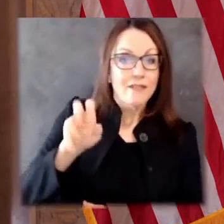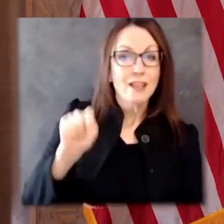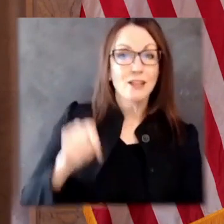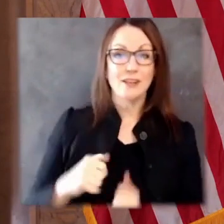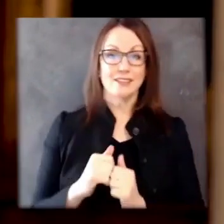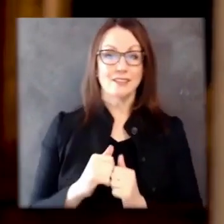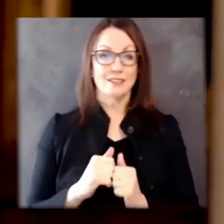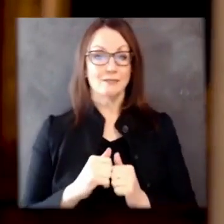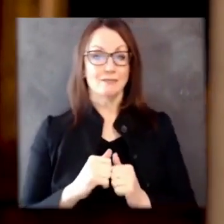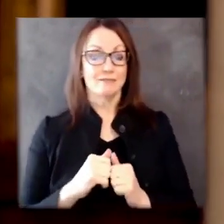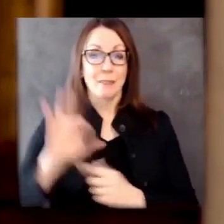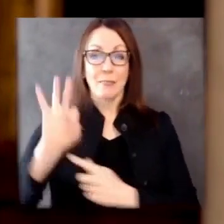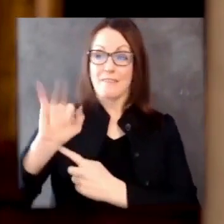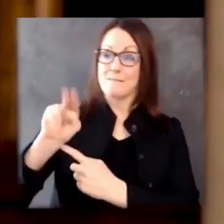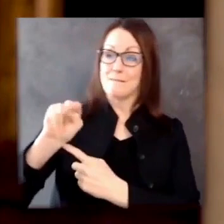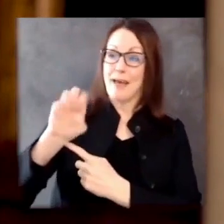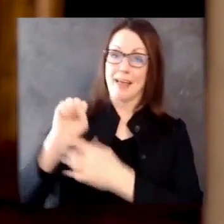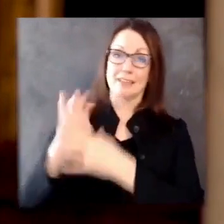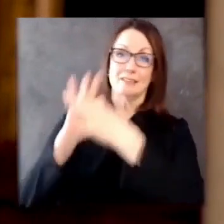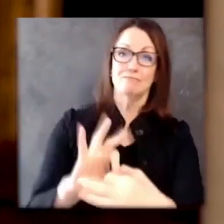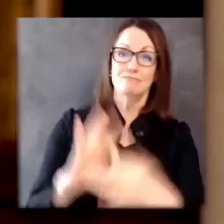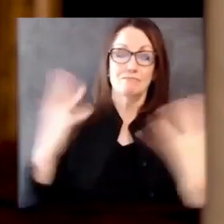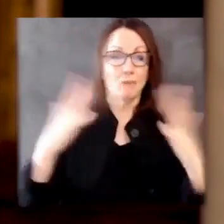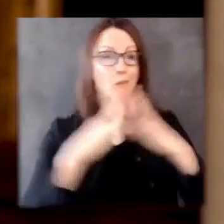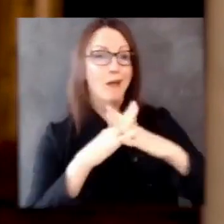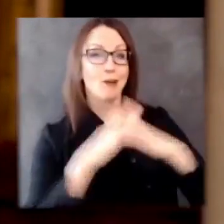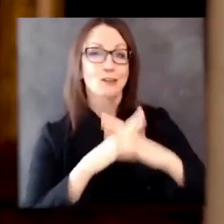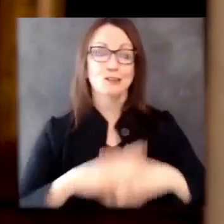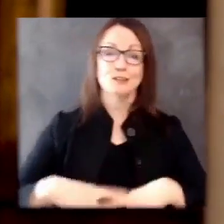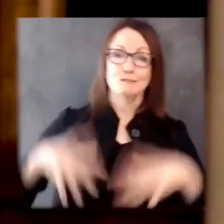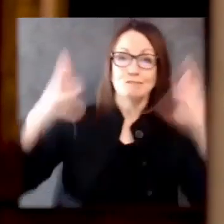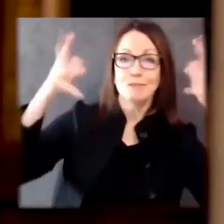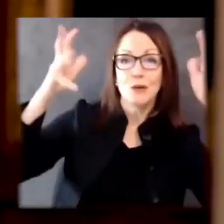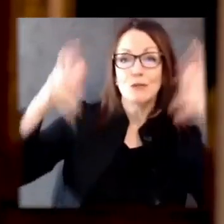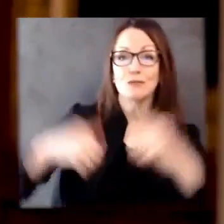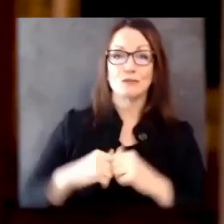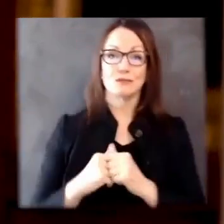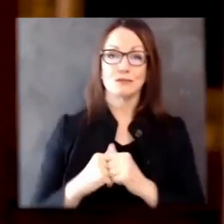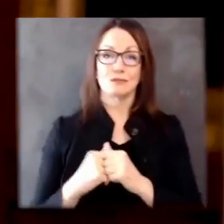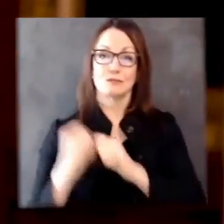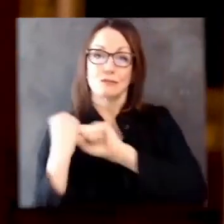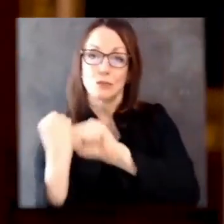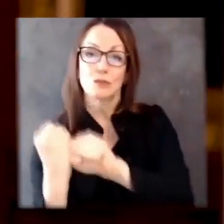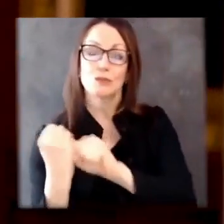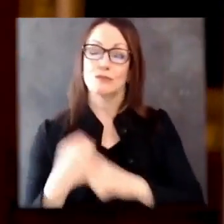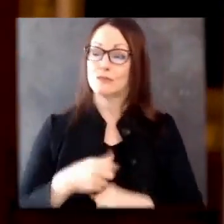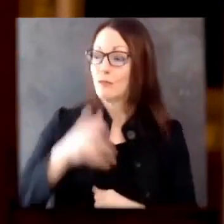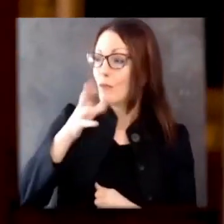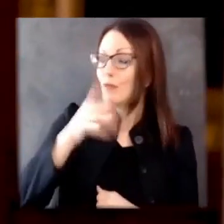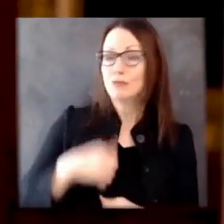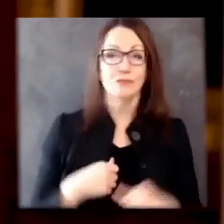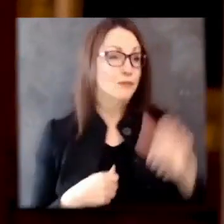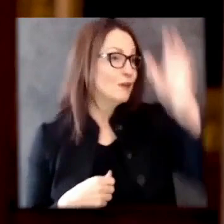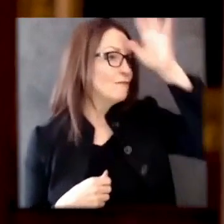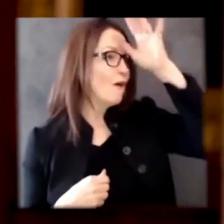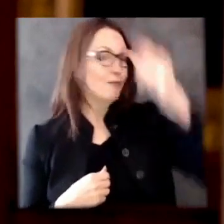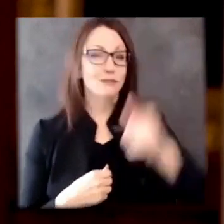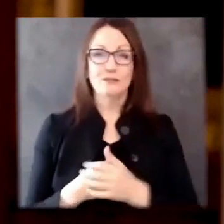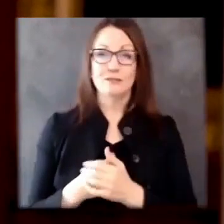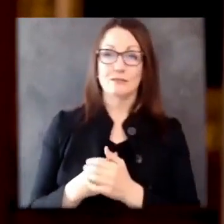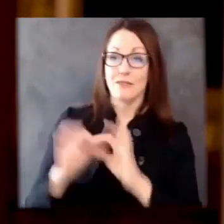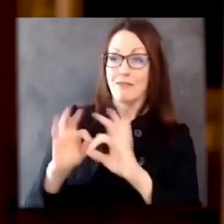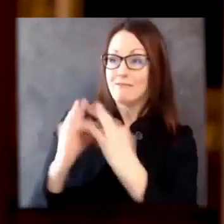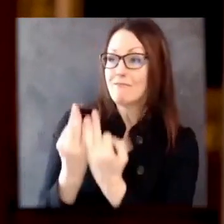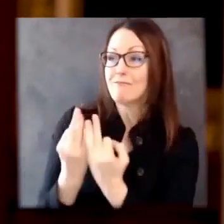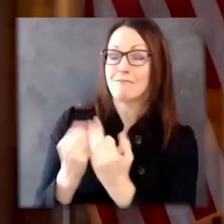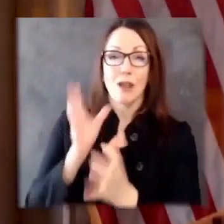Bucks fans. They were moms and dads, brothers and sisters, friends and coworkers, and they are loved and